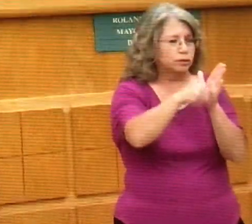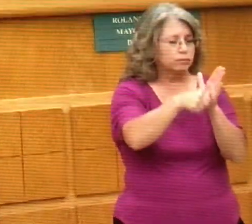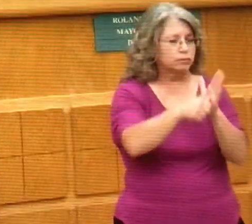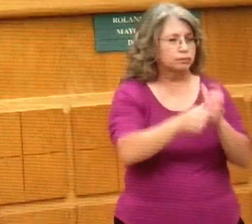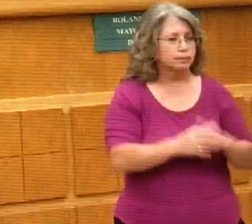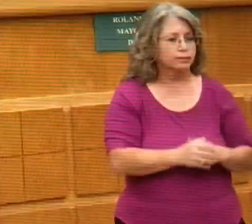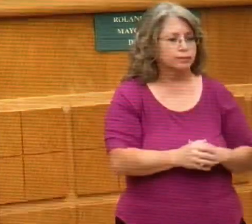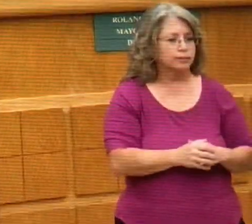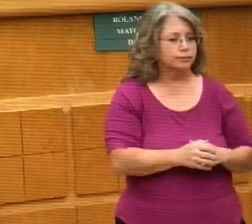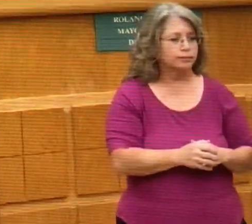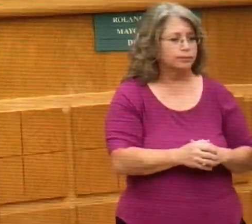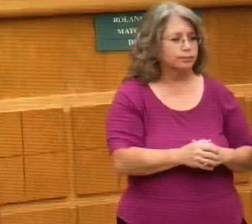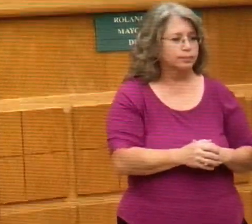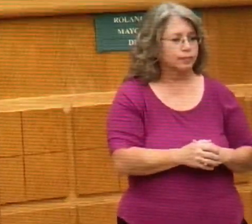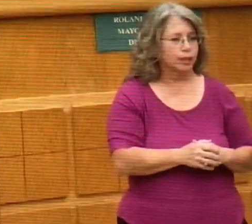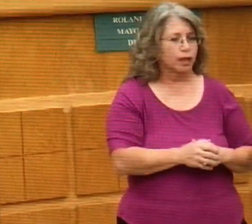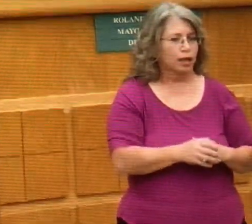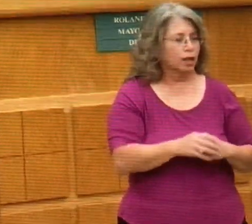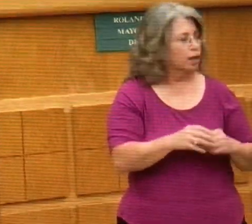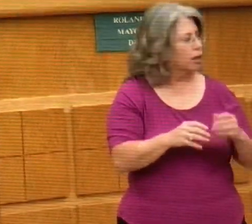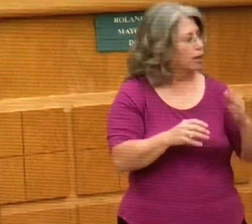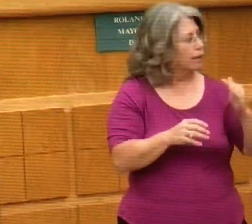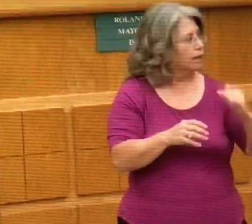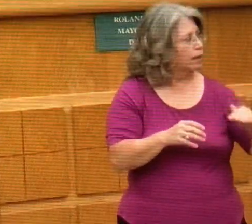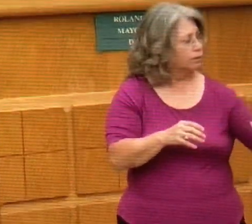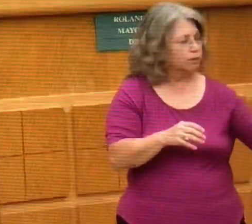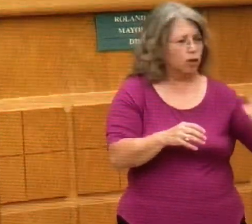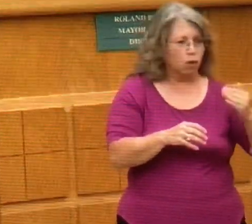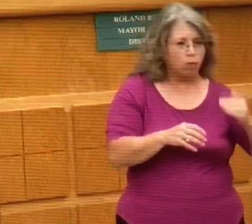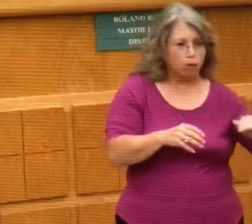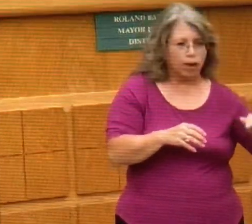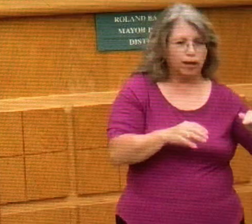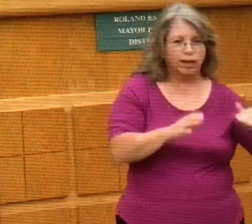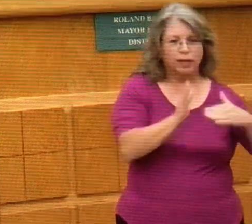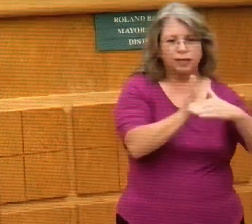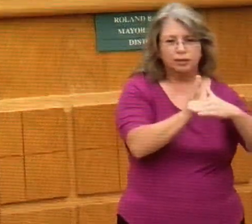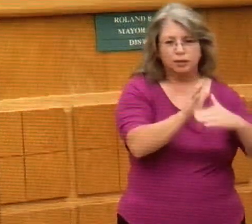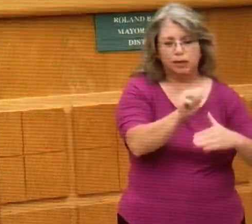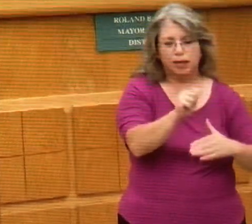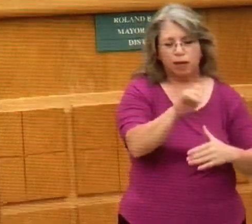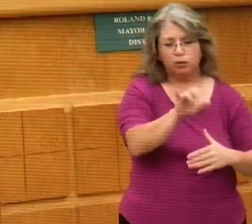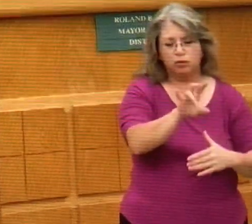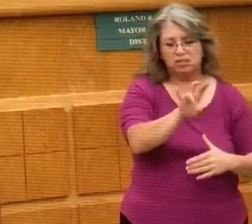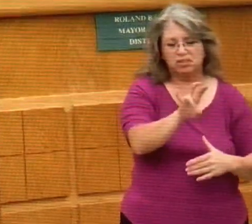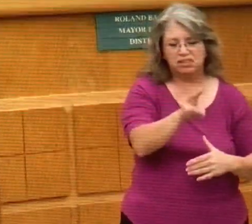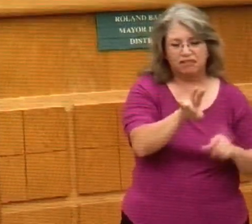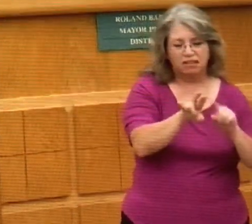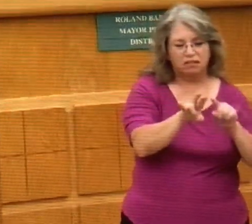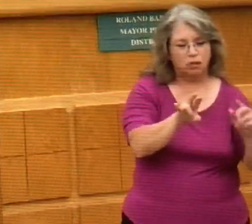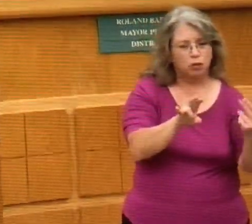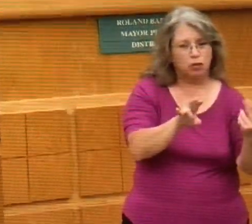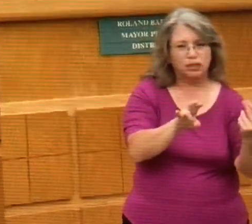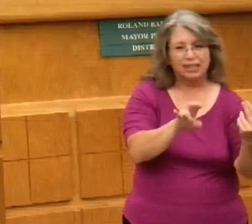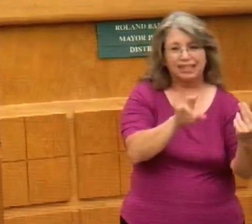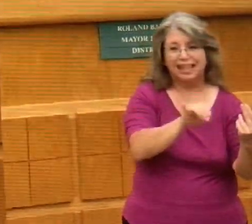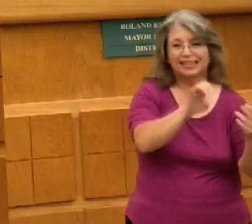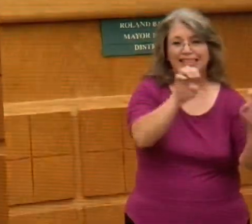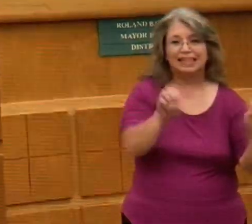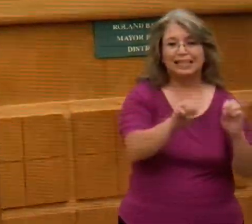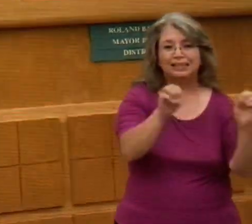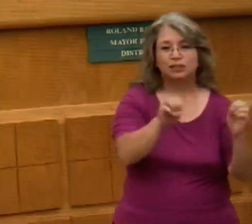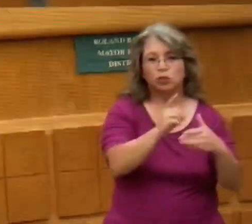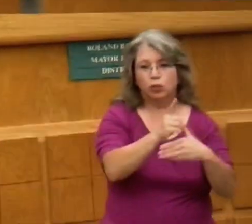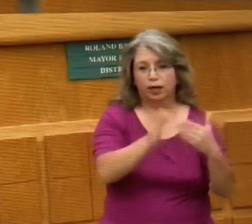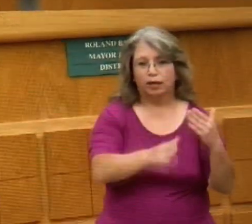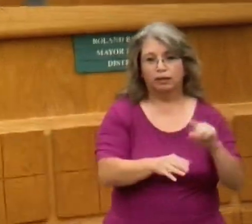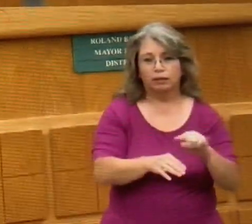over here, right at the lower point, somewhere between April 7th and April 13th. This is Easter, by the way, that low point